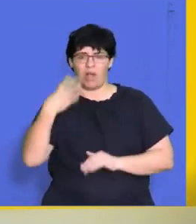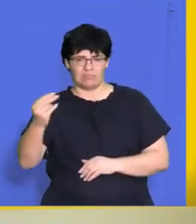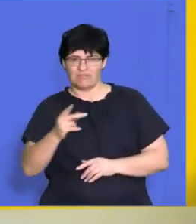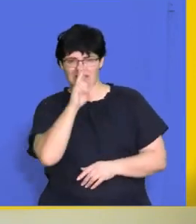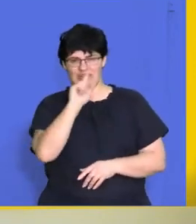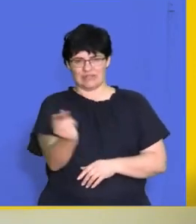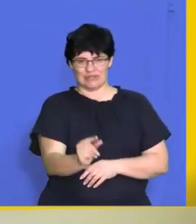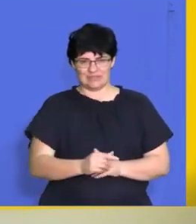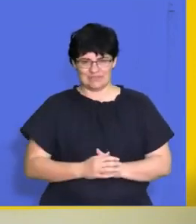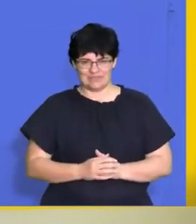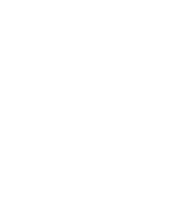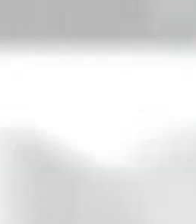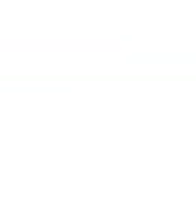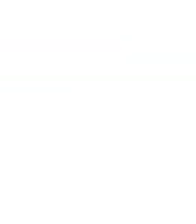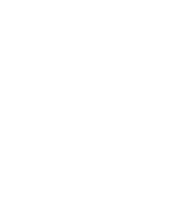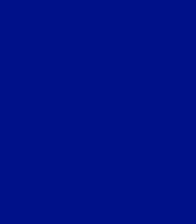see you shortly after this.